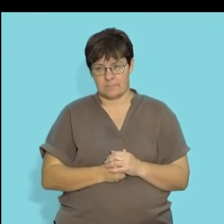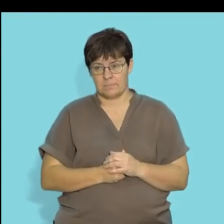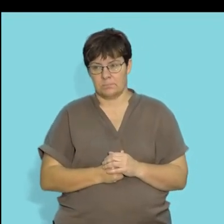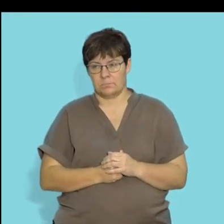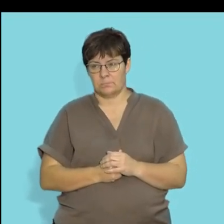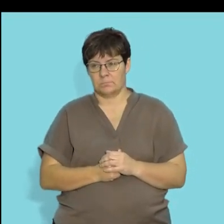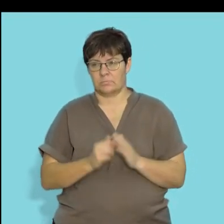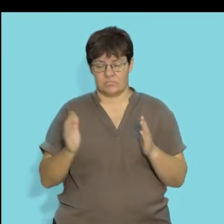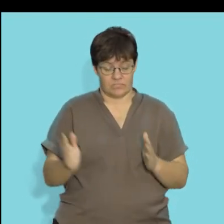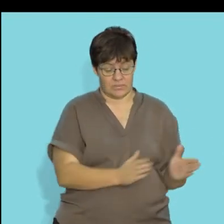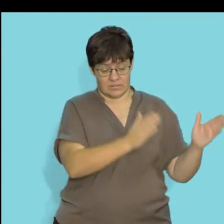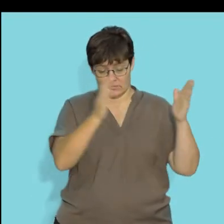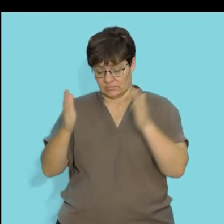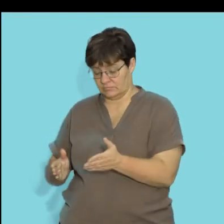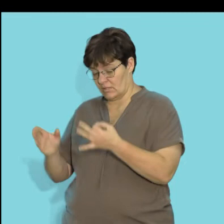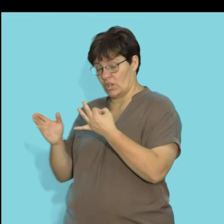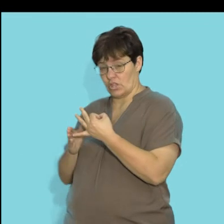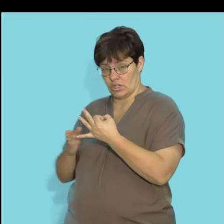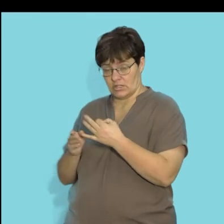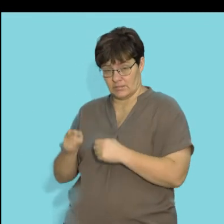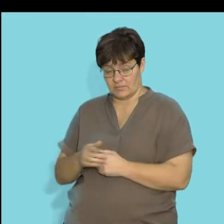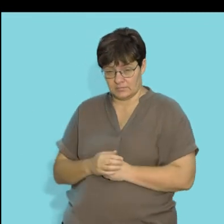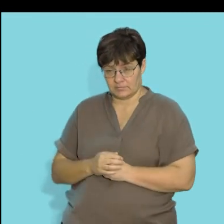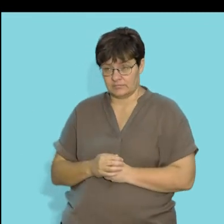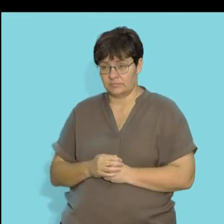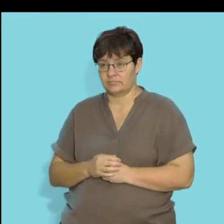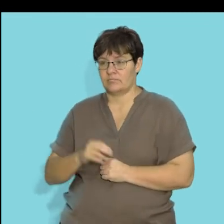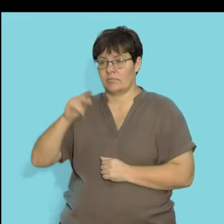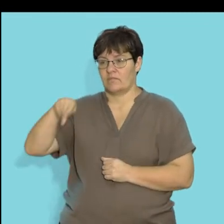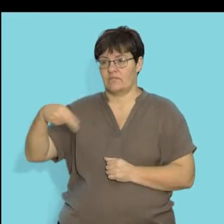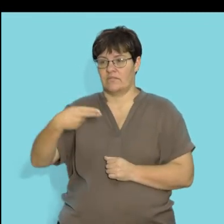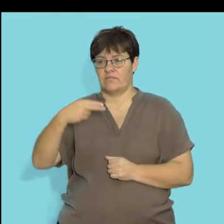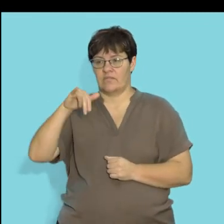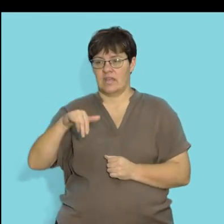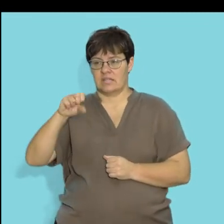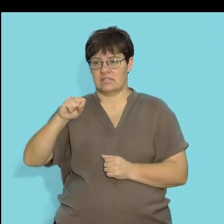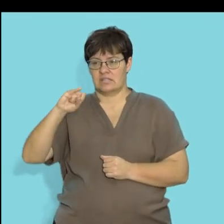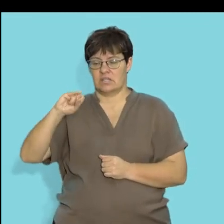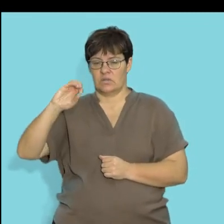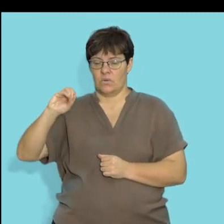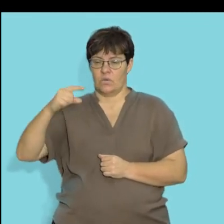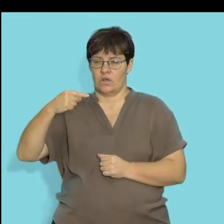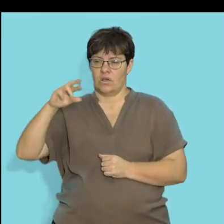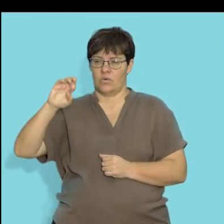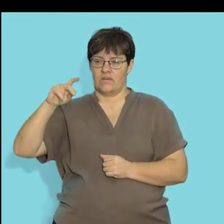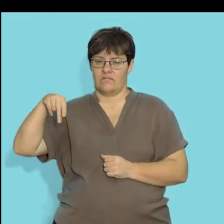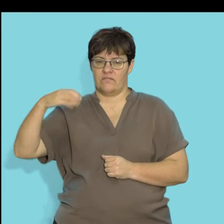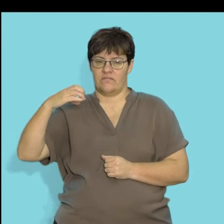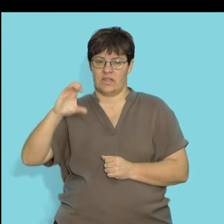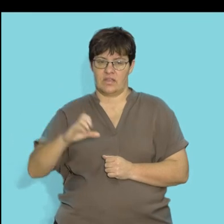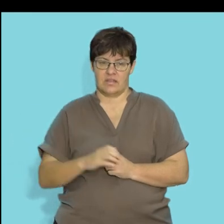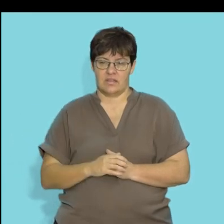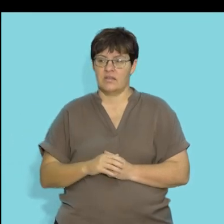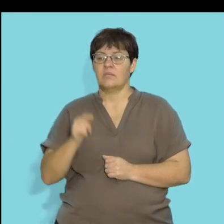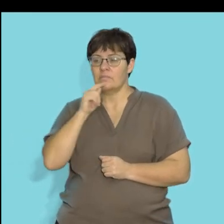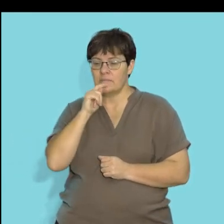The next factor that influences biotic factors are your physiographic factors. As I mentioned earlier on,